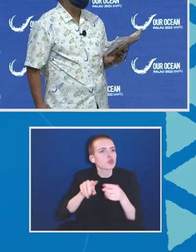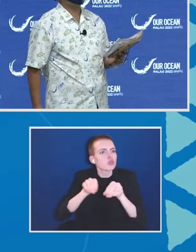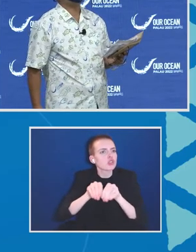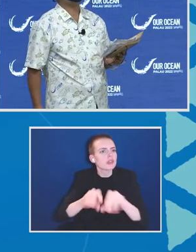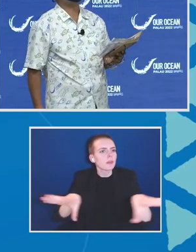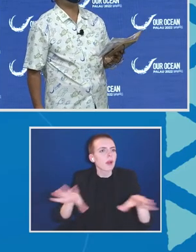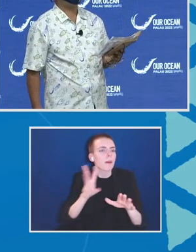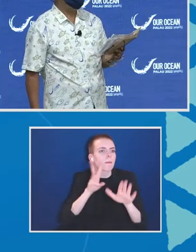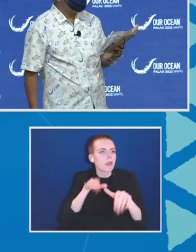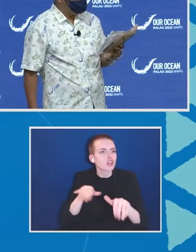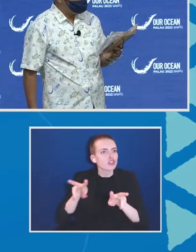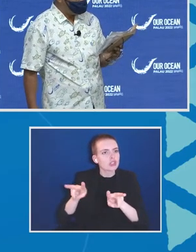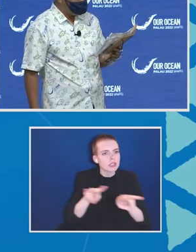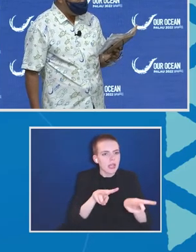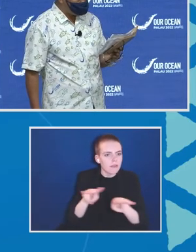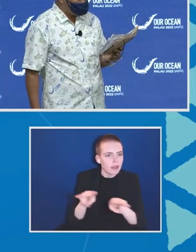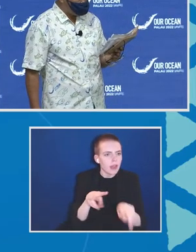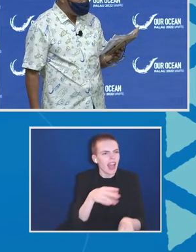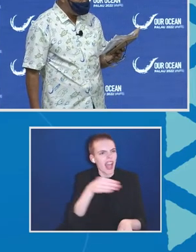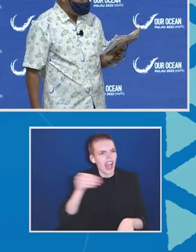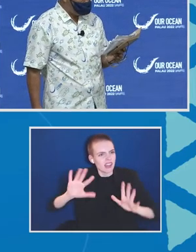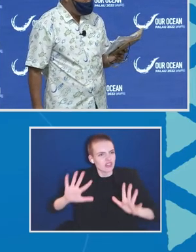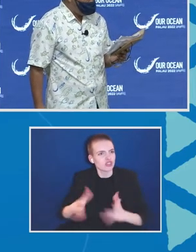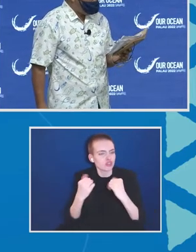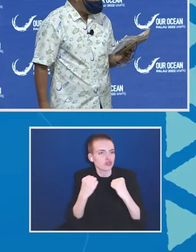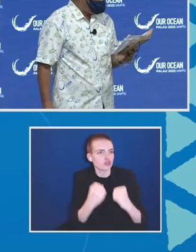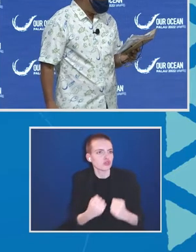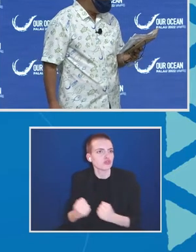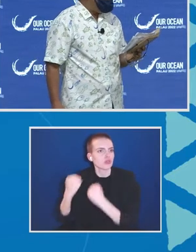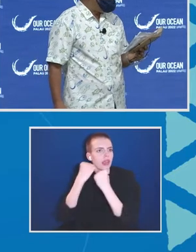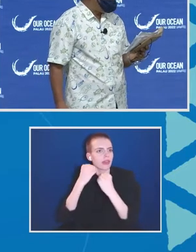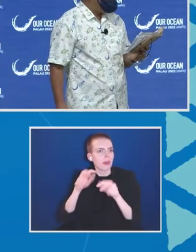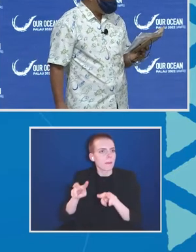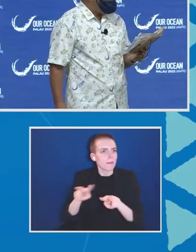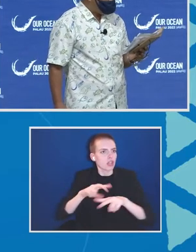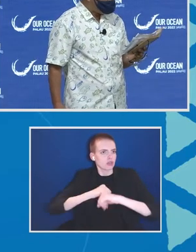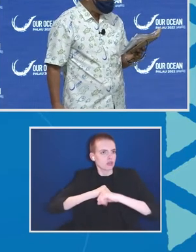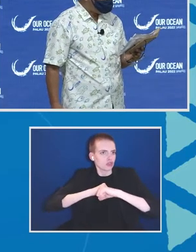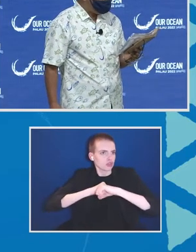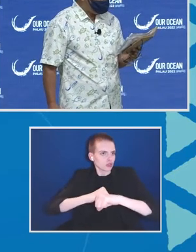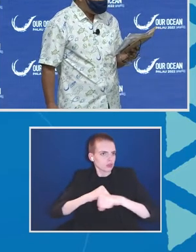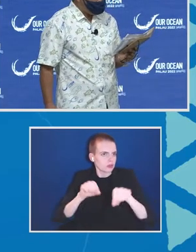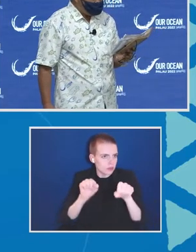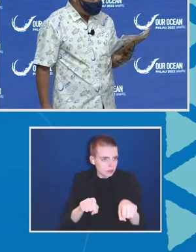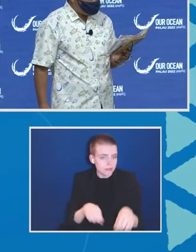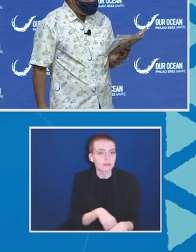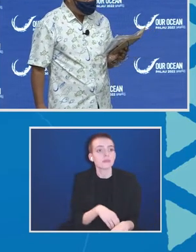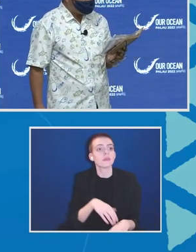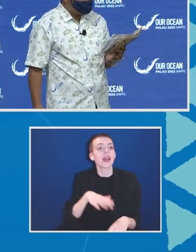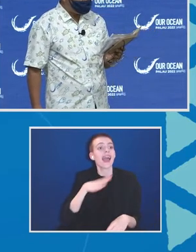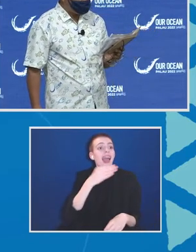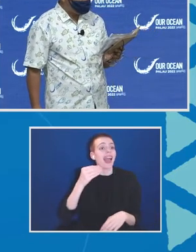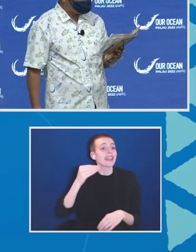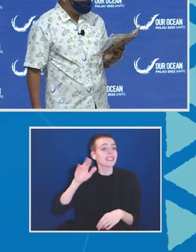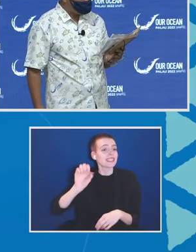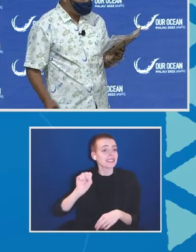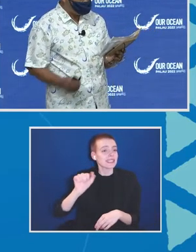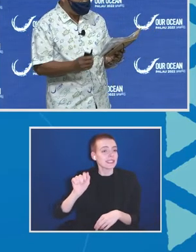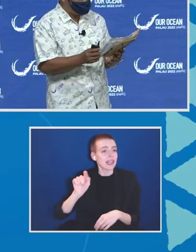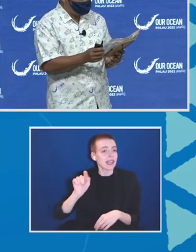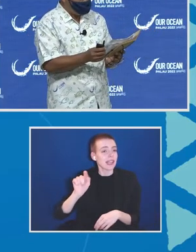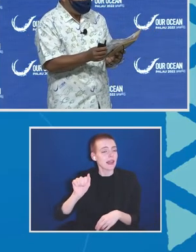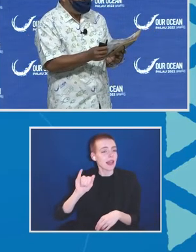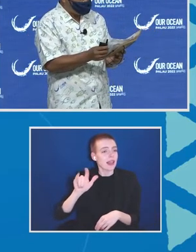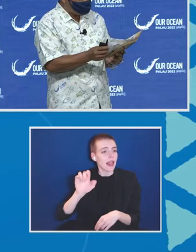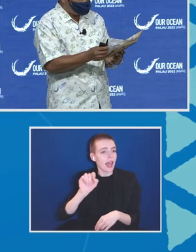and strengthen its maritime surveillance capability. Satellite technology are also applied and aerial monitoring is also